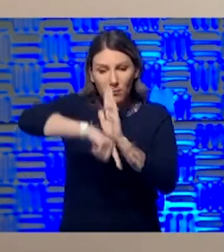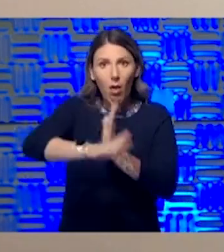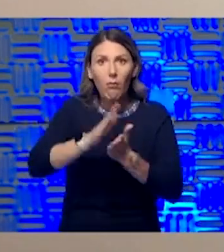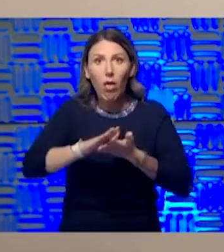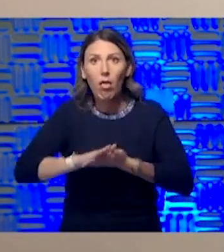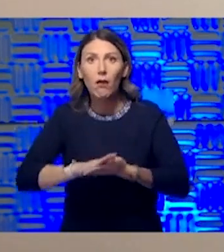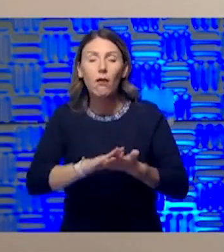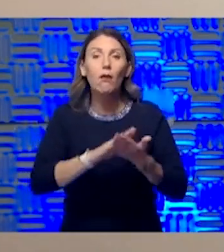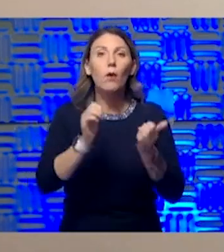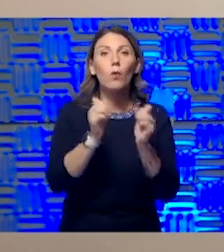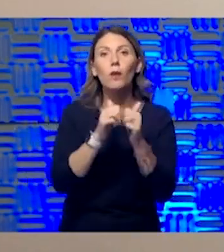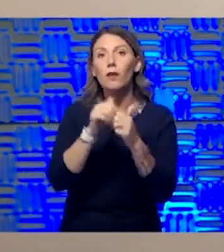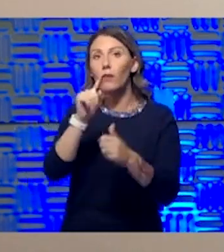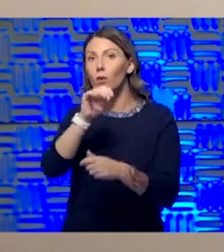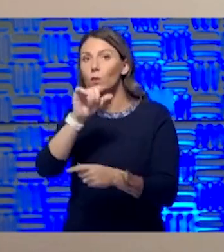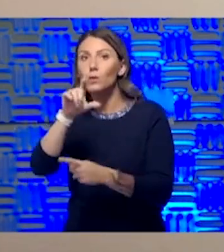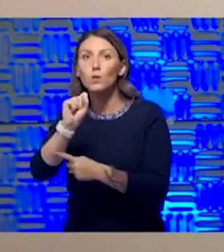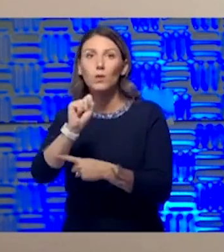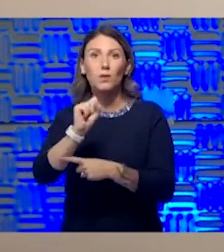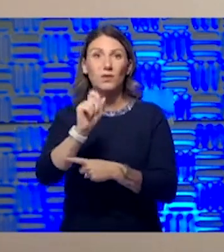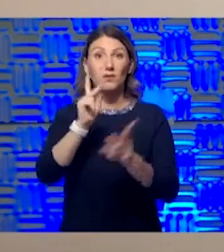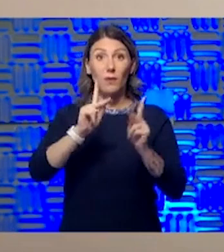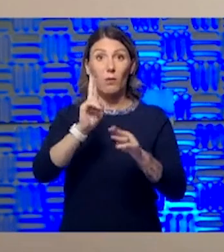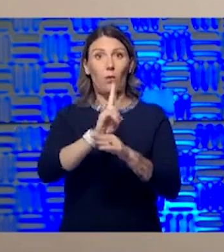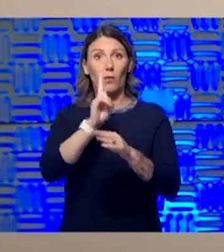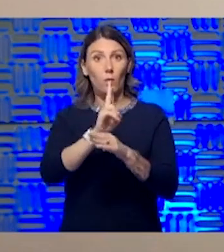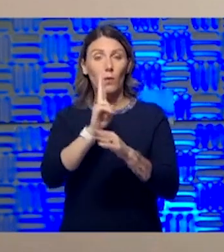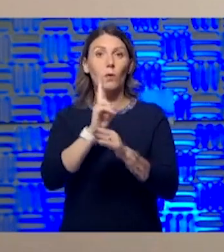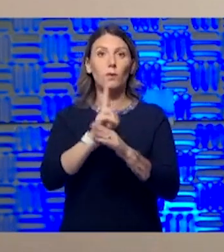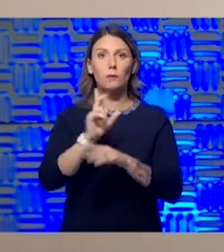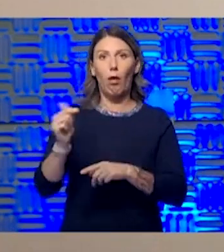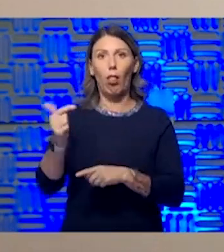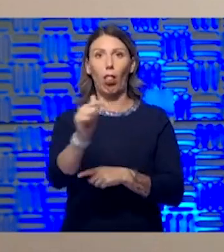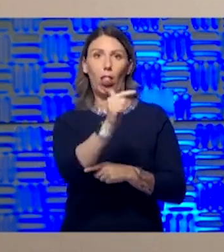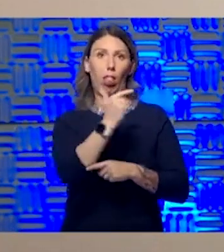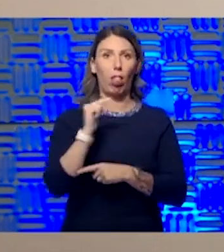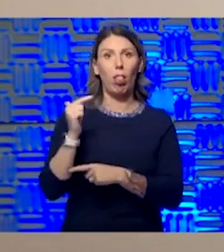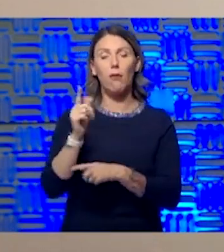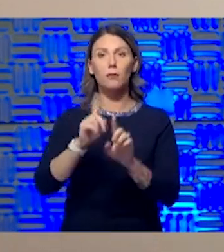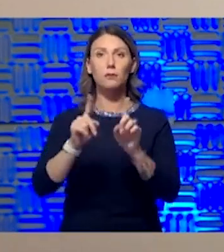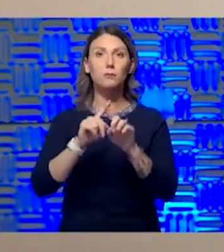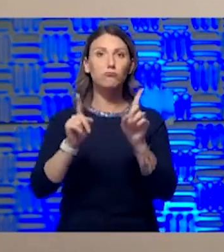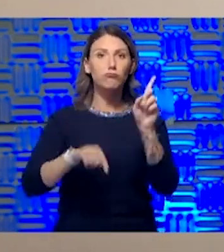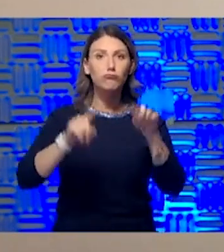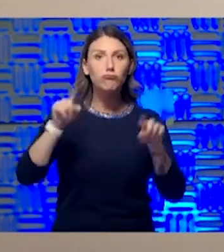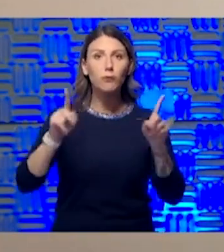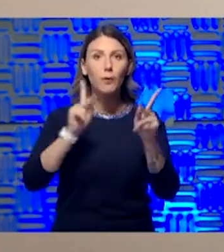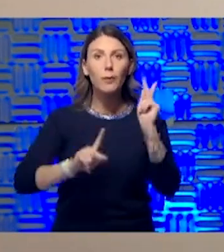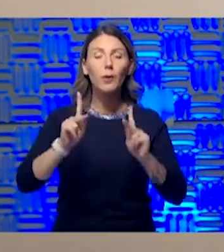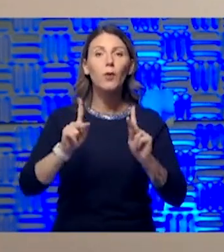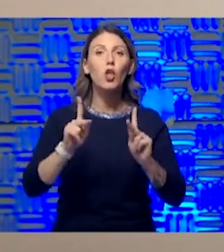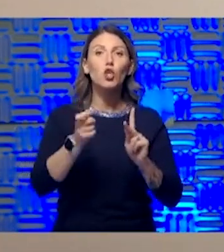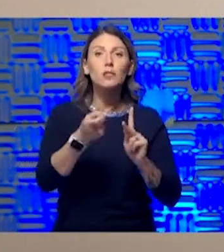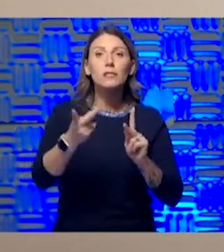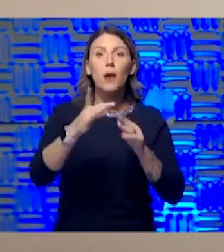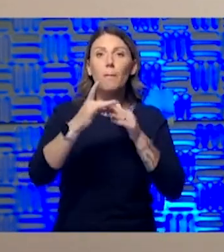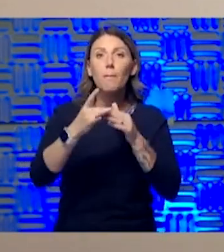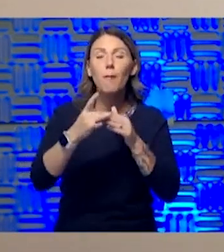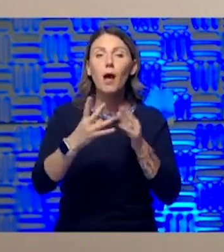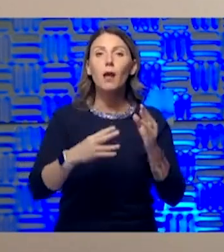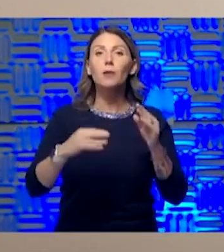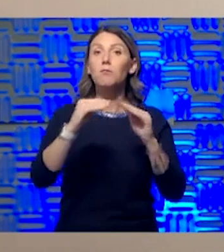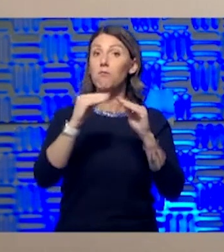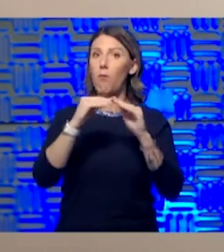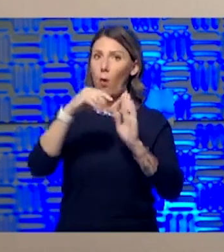tools or equipment that's reused by multiple individuals. So there's some guidance on our website, but there'll be much